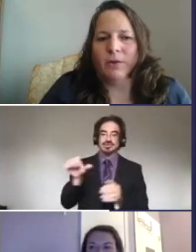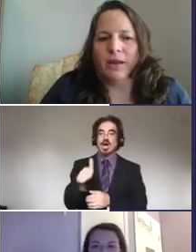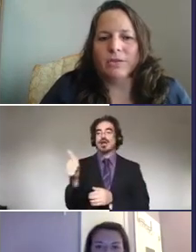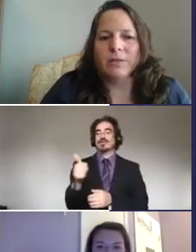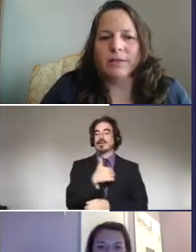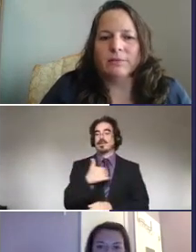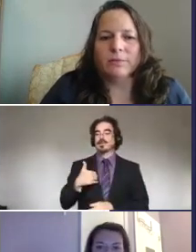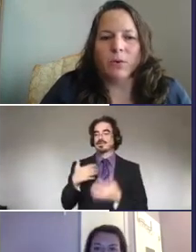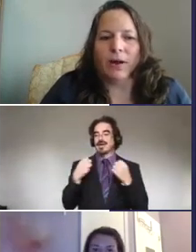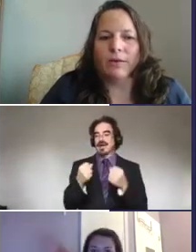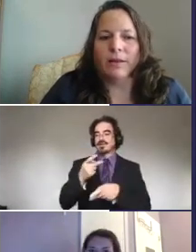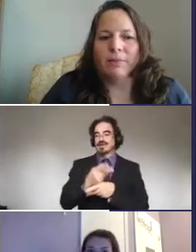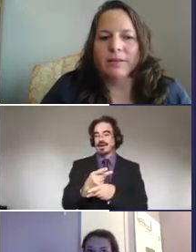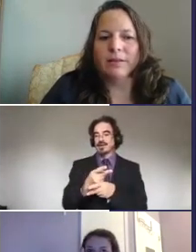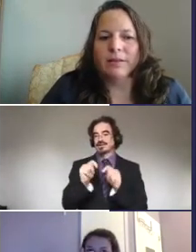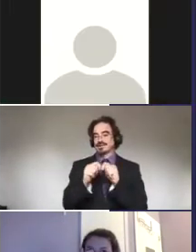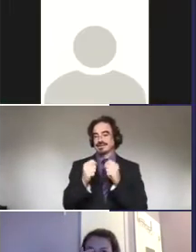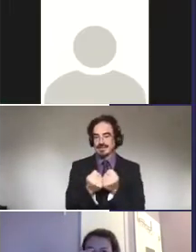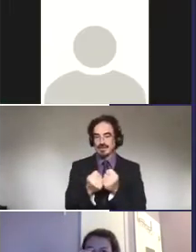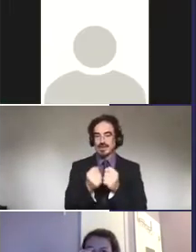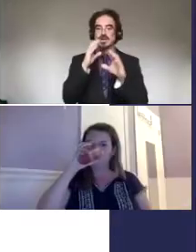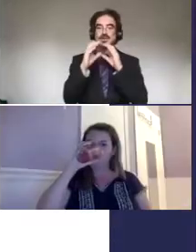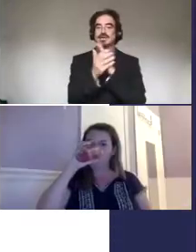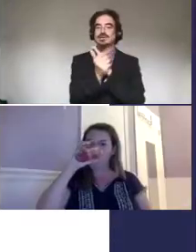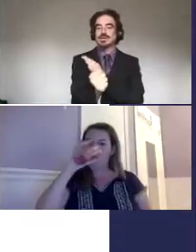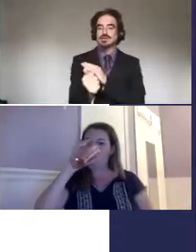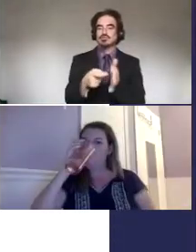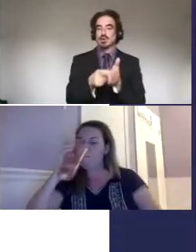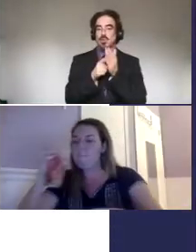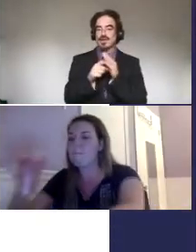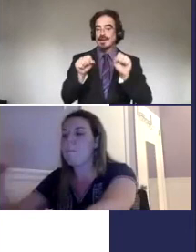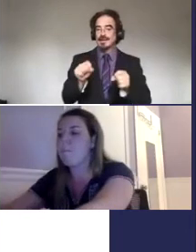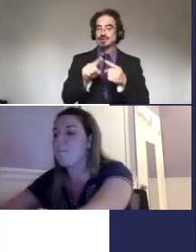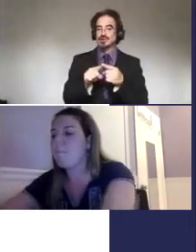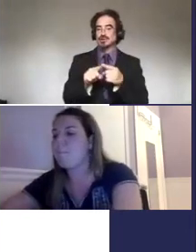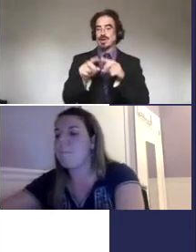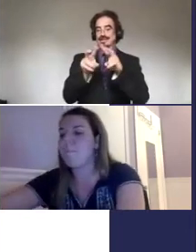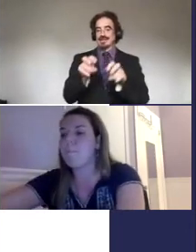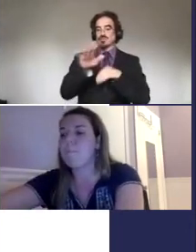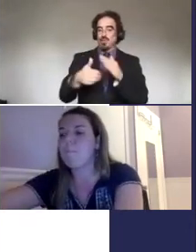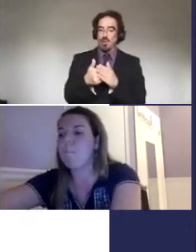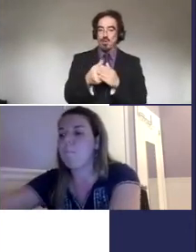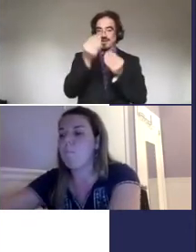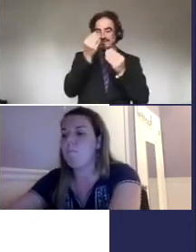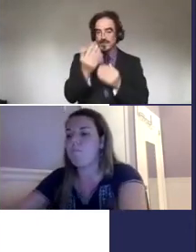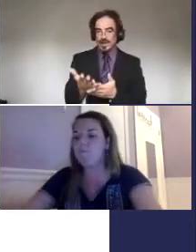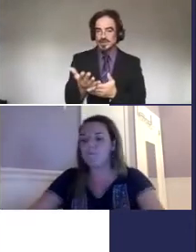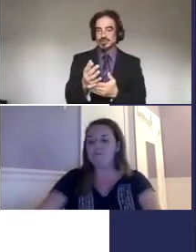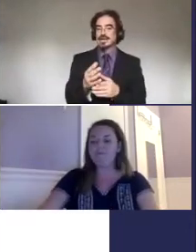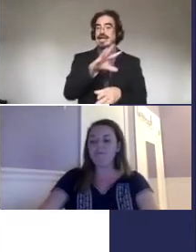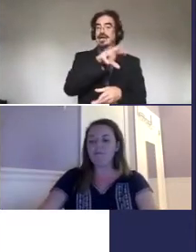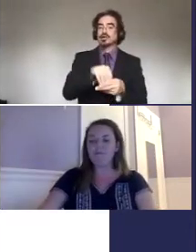The communication skills require the ability to assess all the information, including the recognition